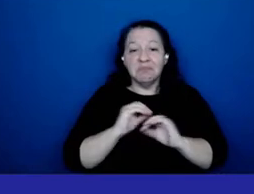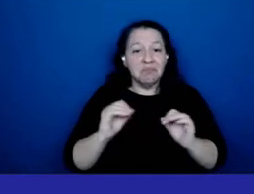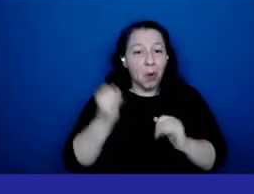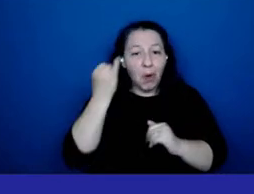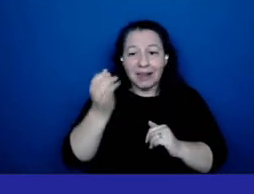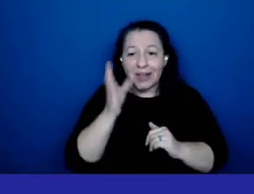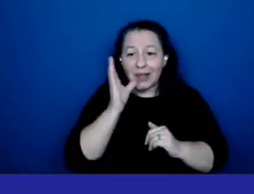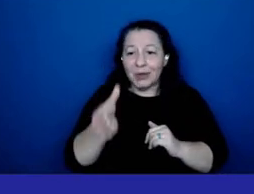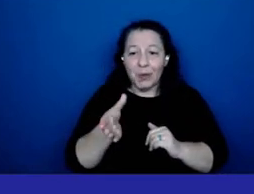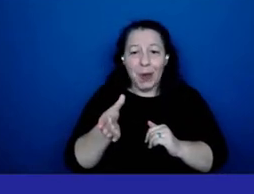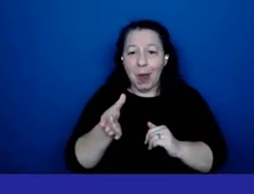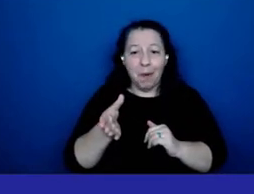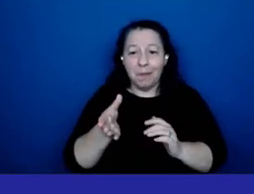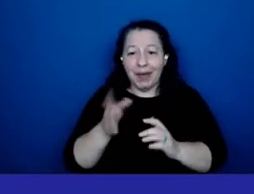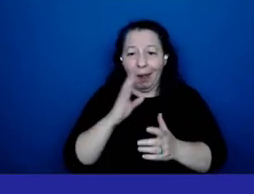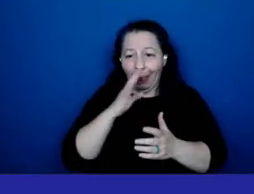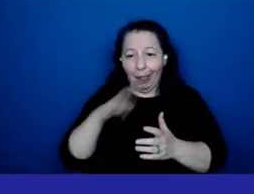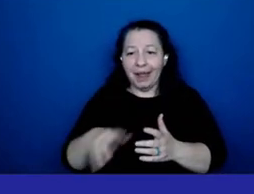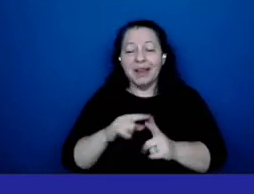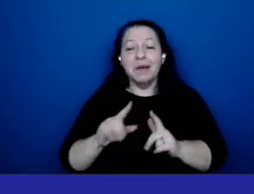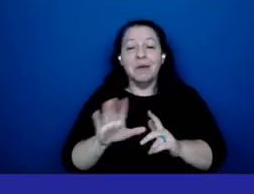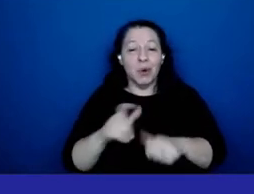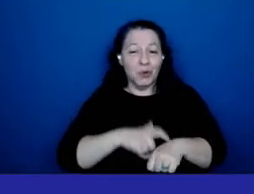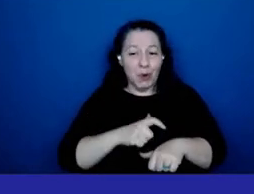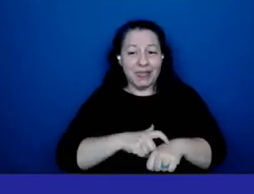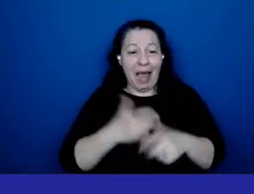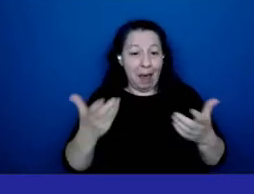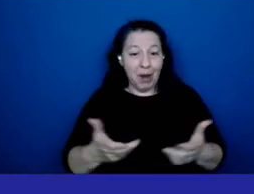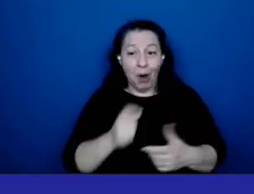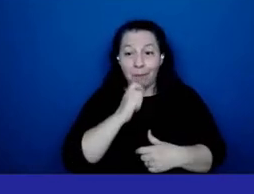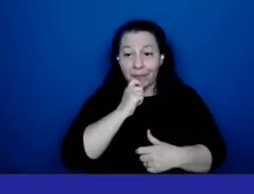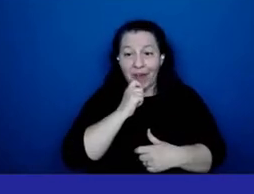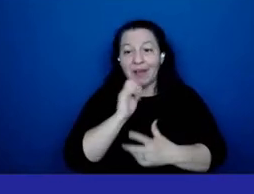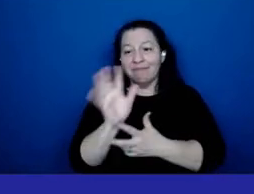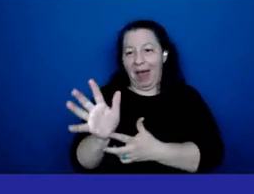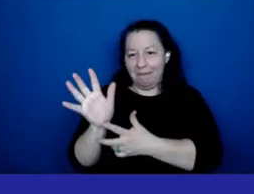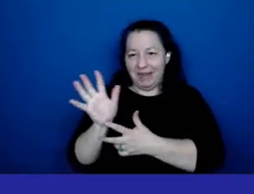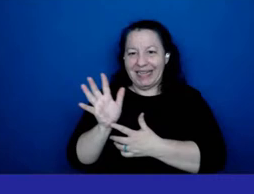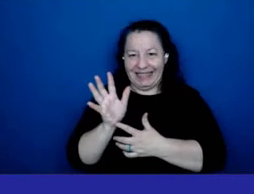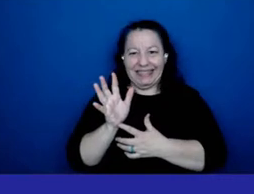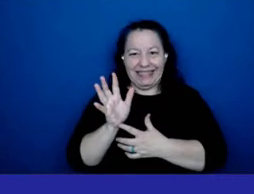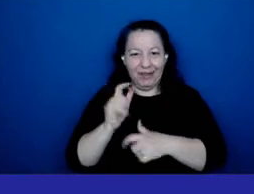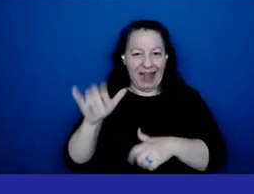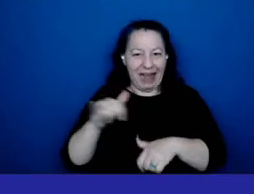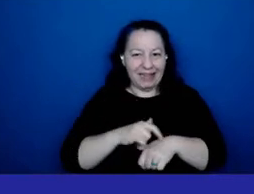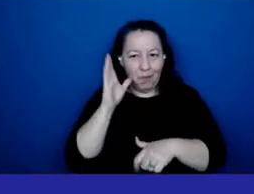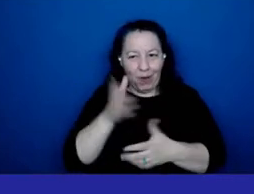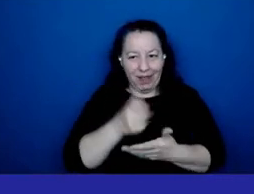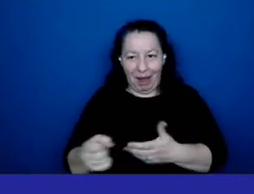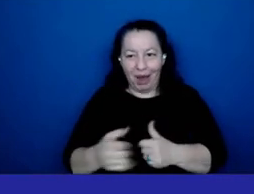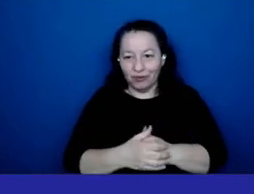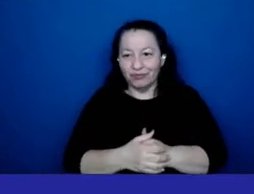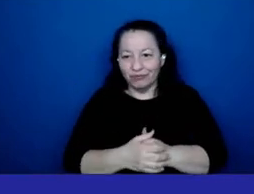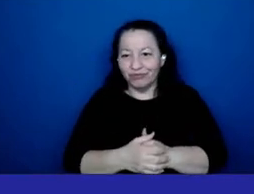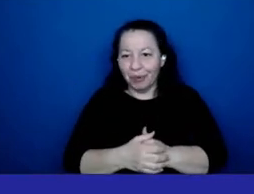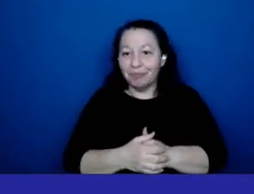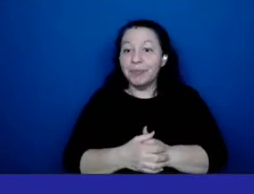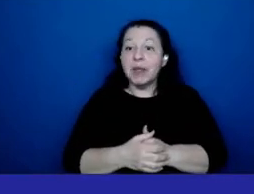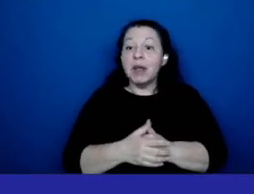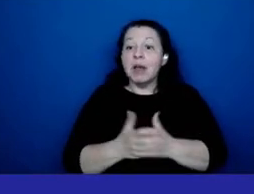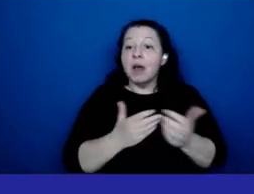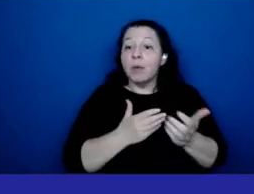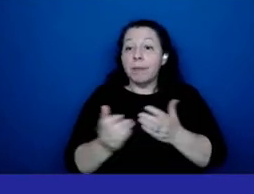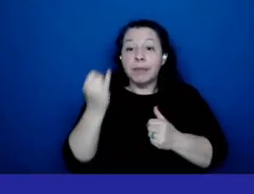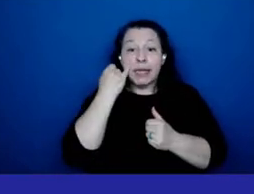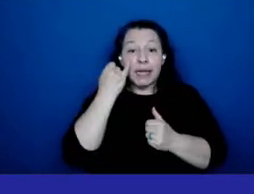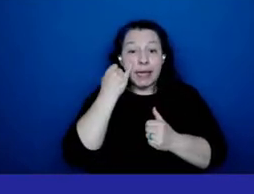longer but your time at the podium or your time at the microphone will expire um uh so if